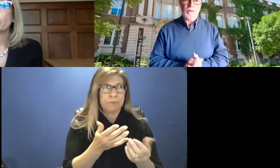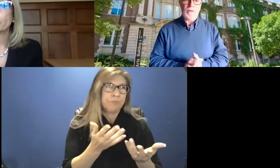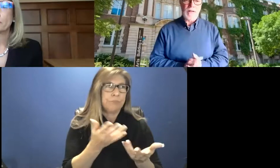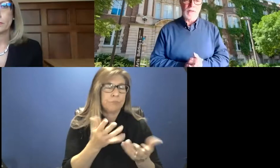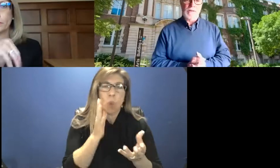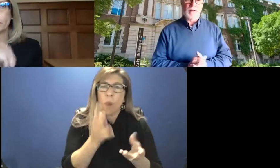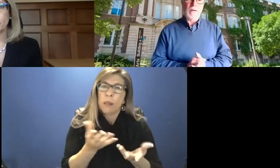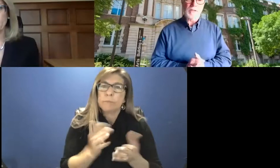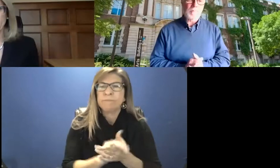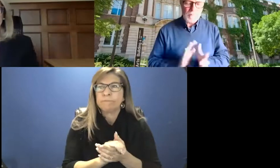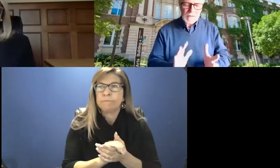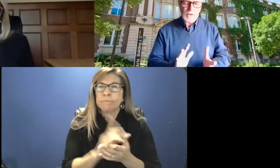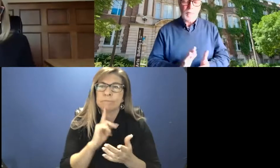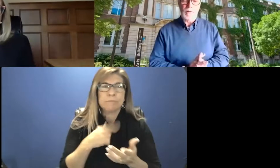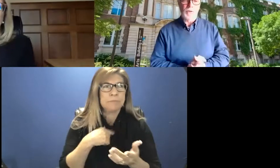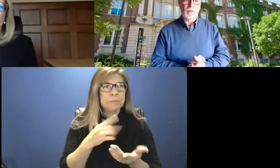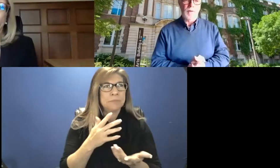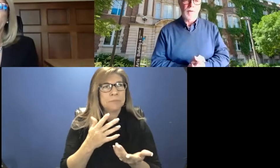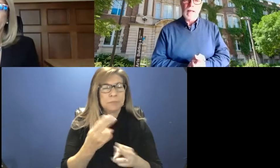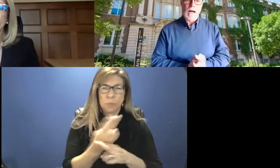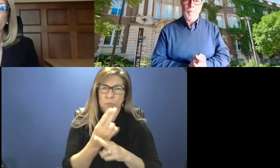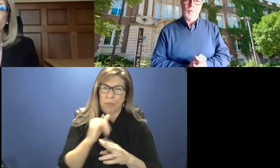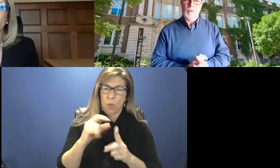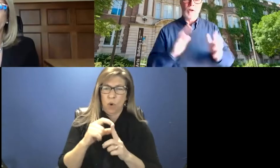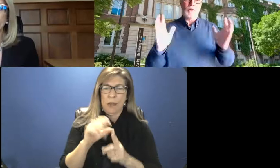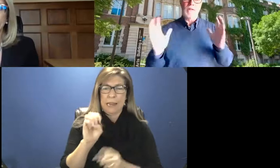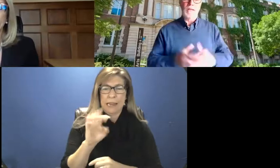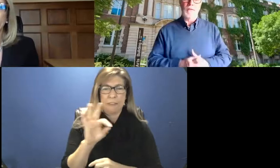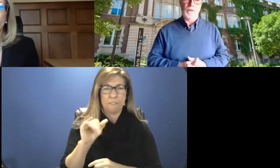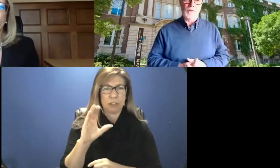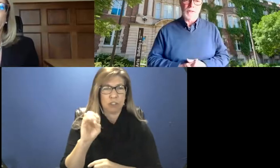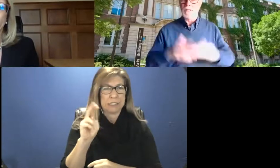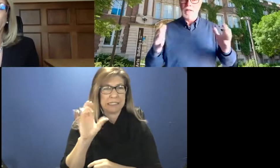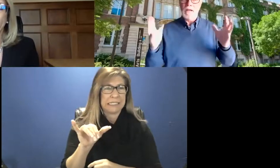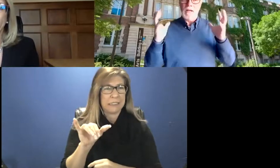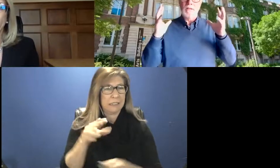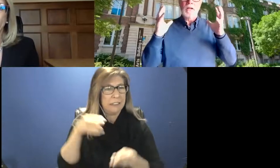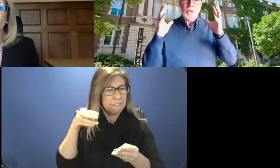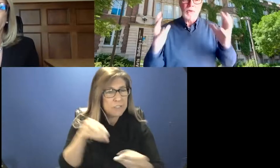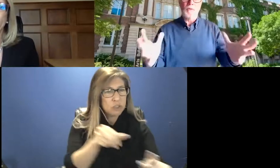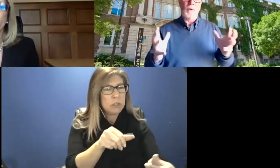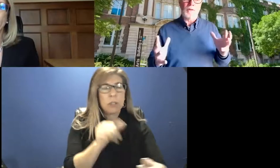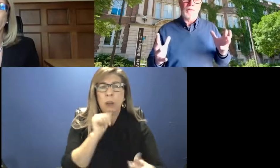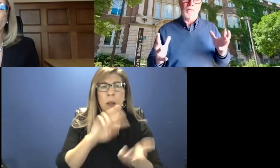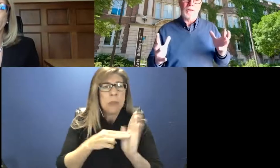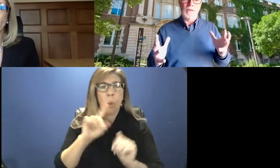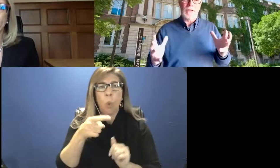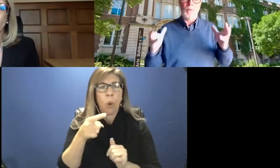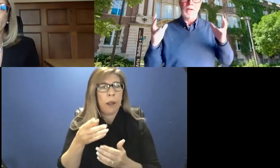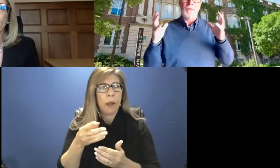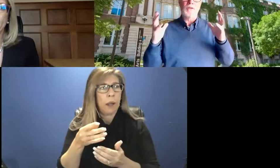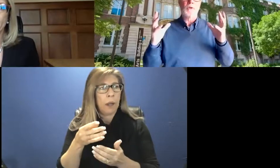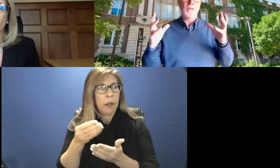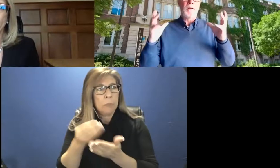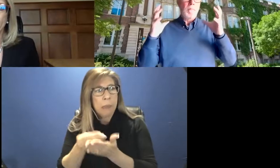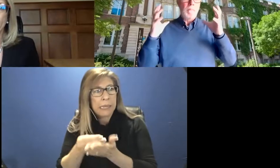understand that it's much, much more than just, um, dollars and cents efficiency. It's, it's student focused efficiency that will